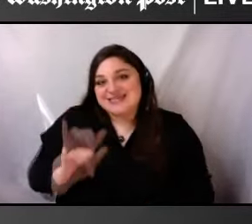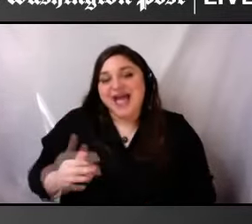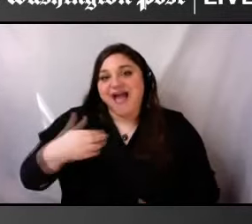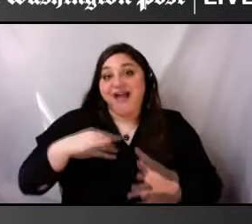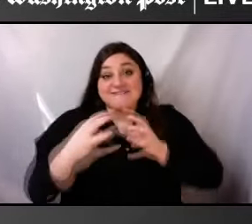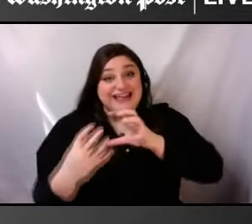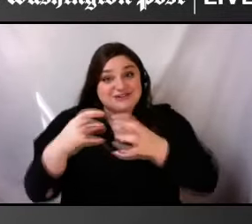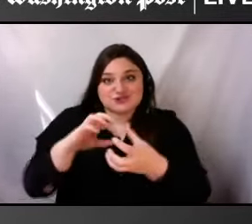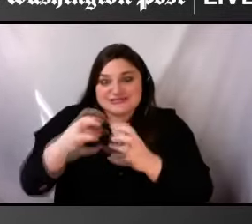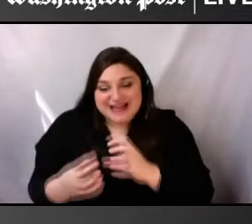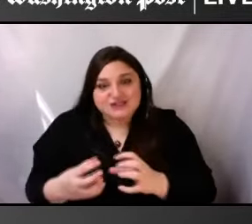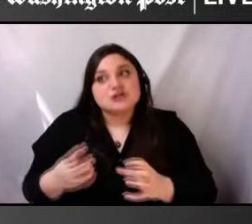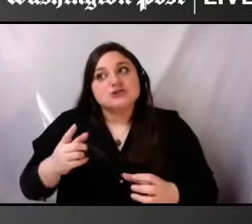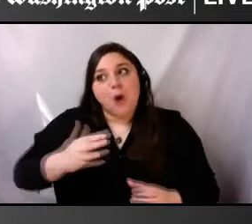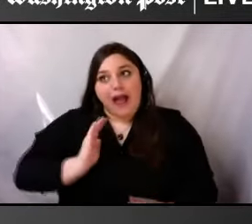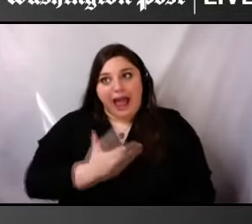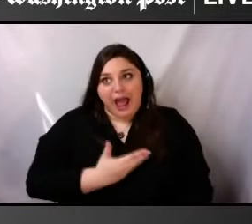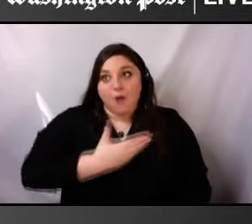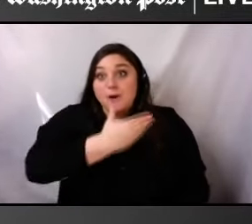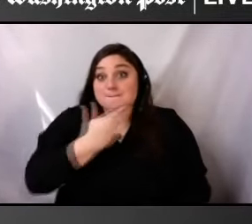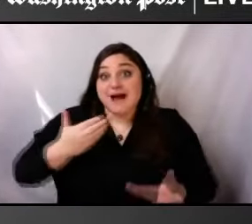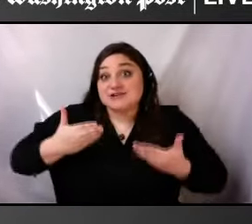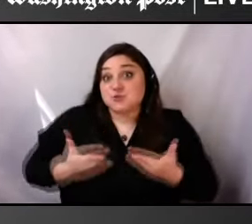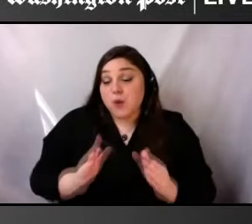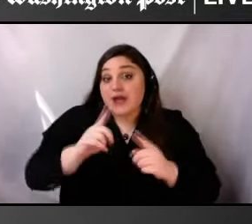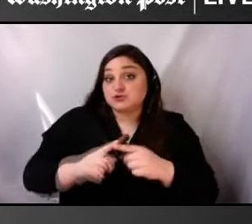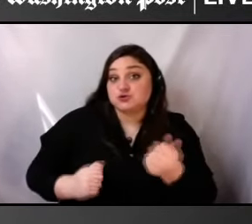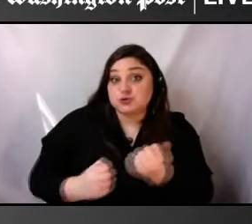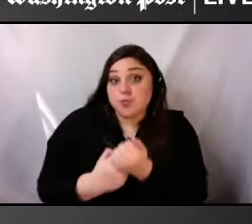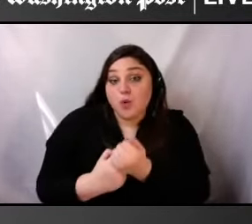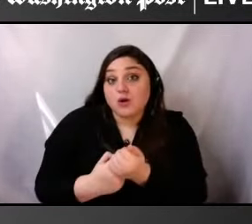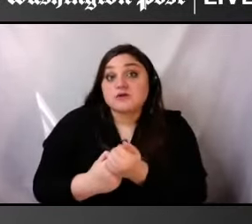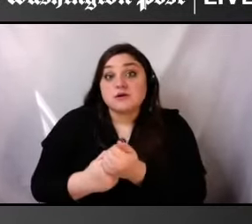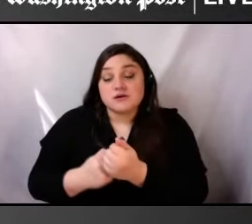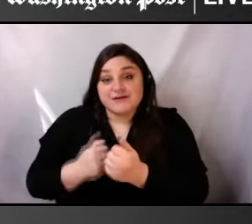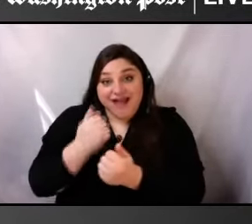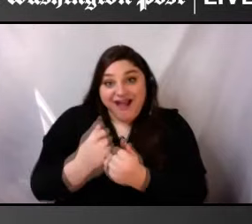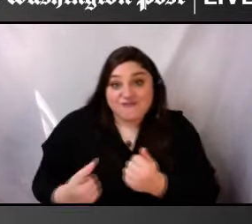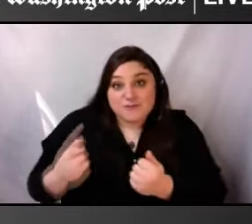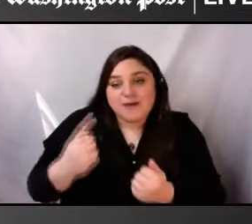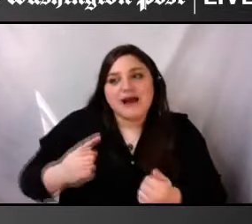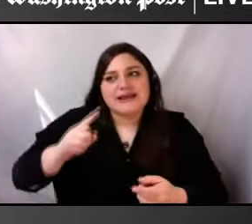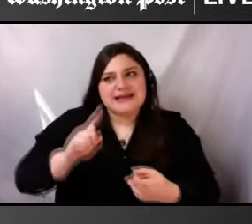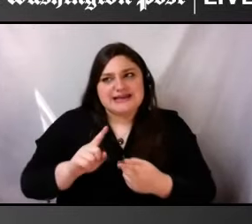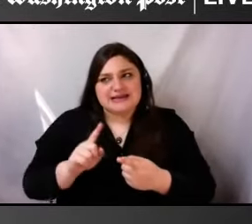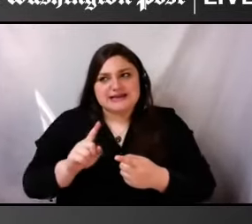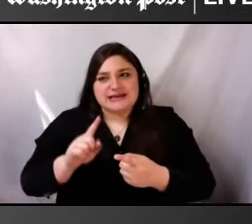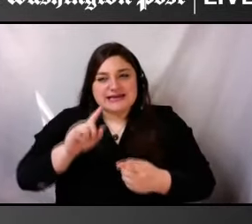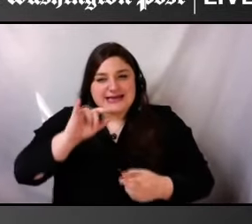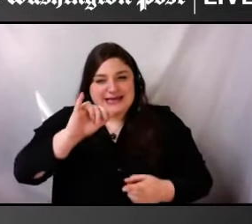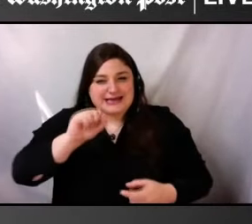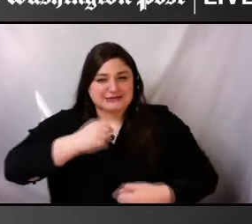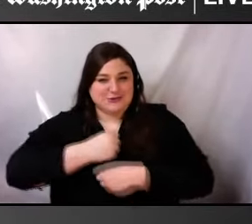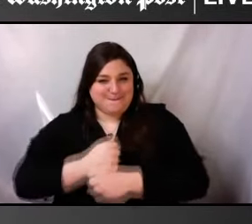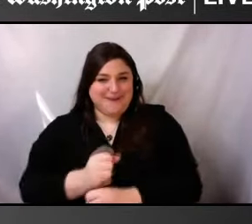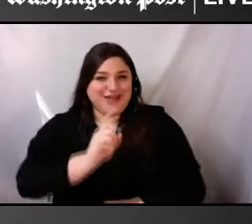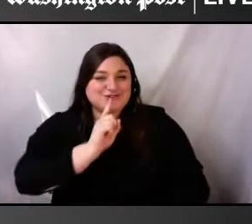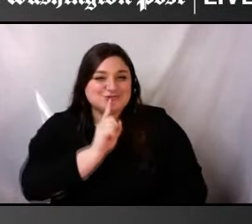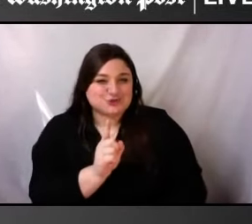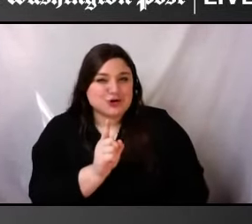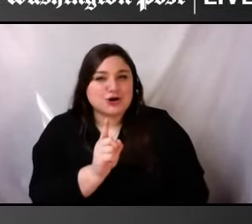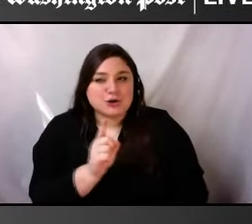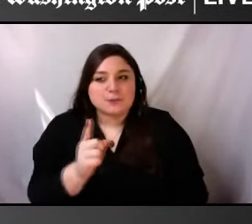the best way to support is to ensure that we are, uh, that you're not just, um,